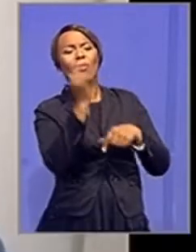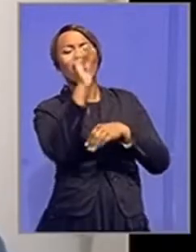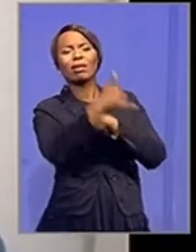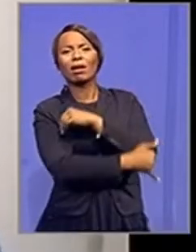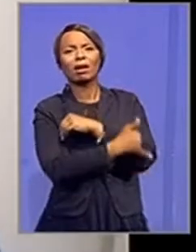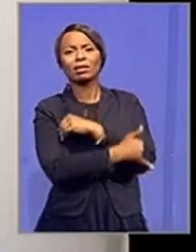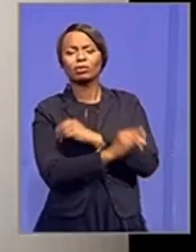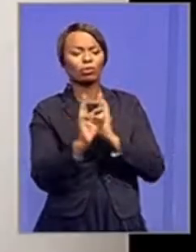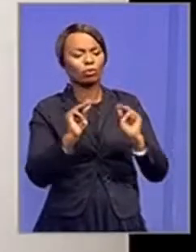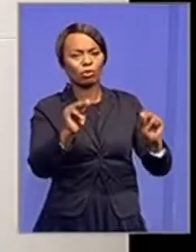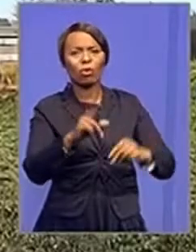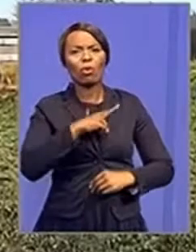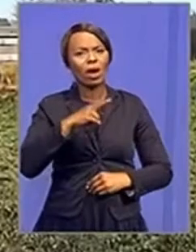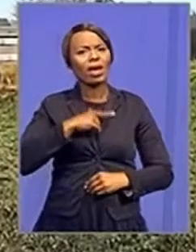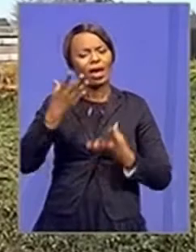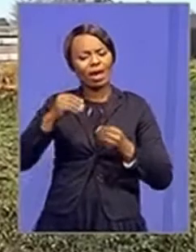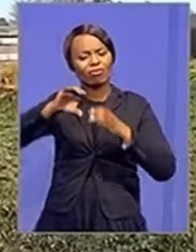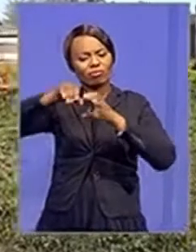engineering graduate out there.